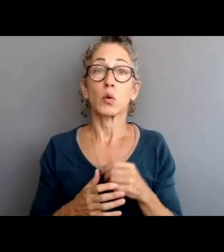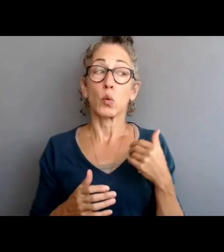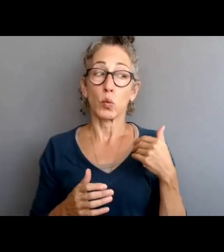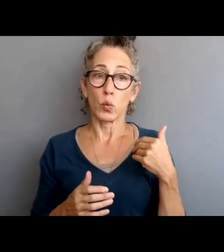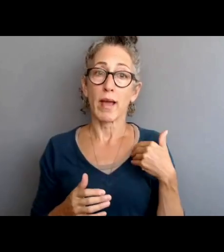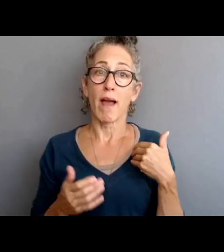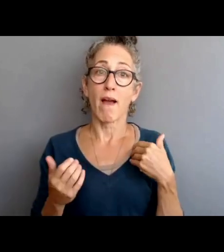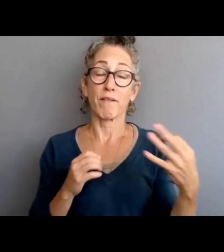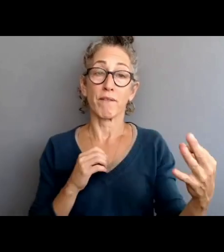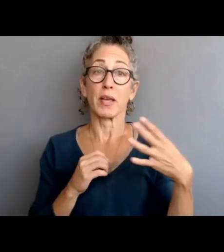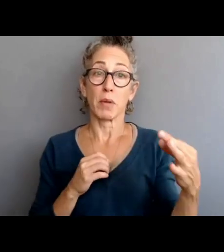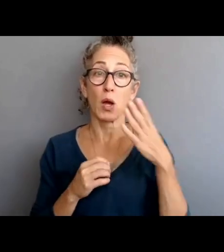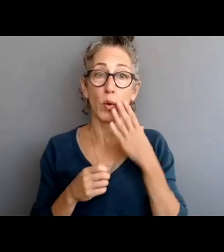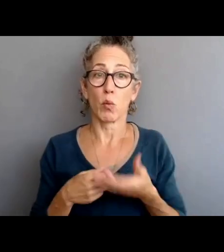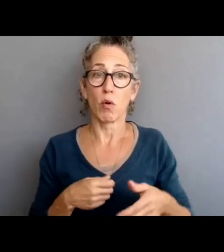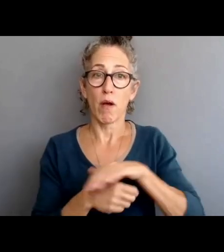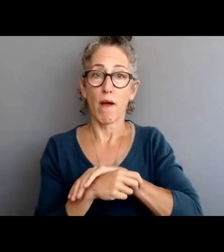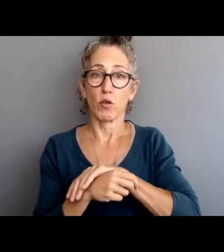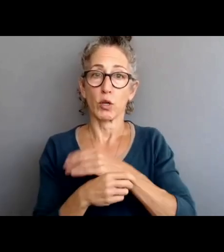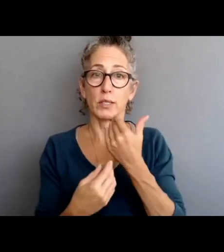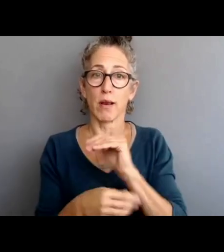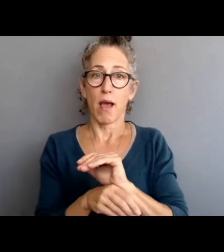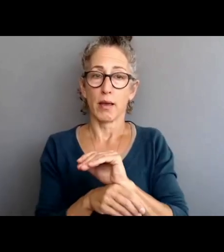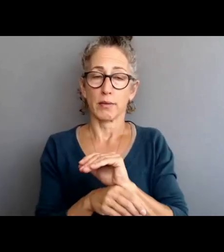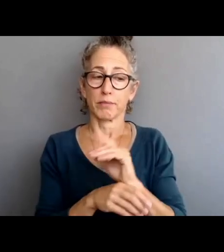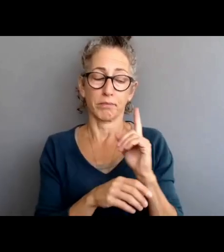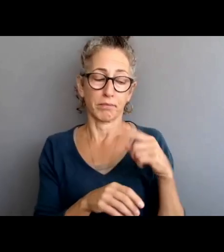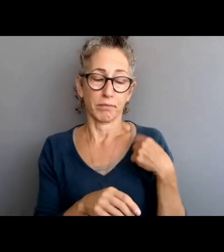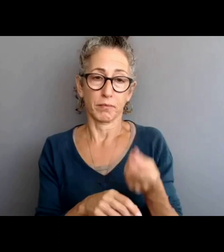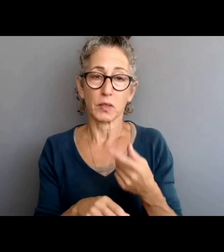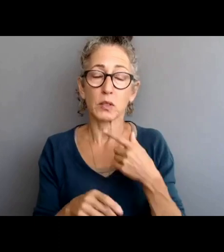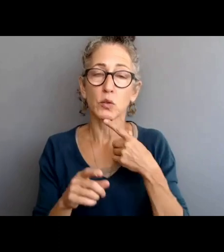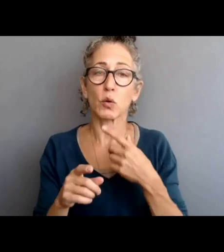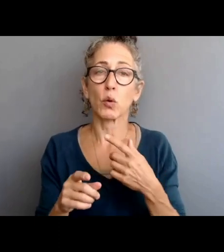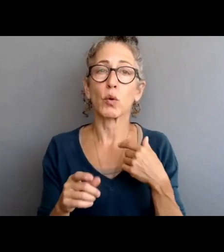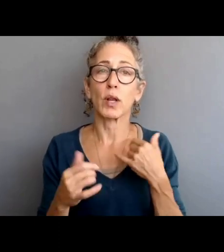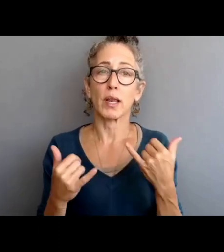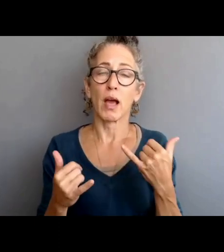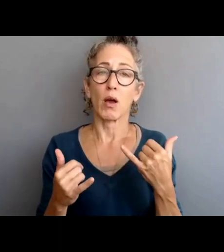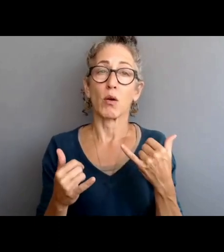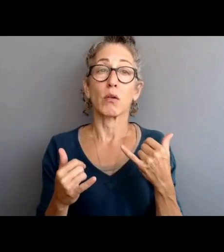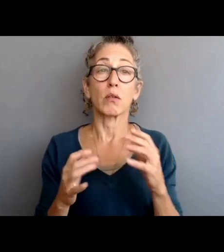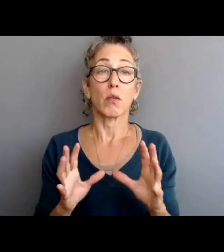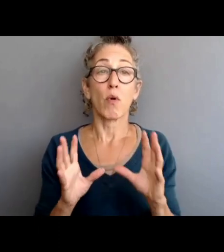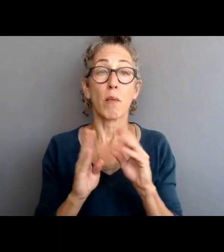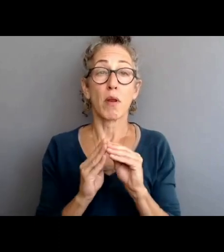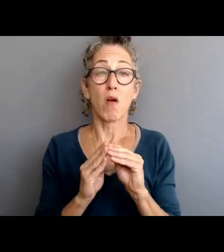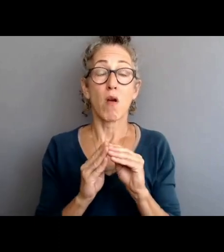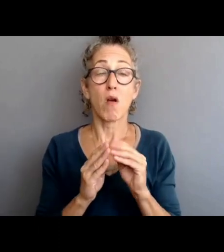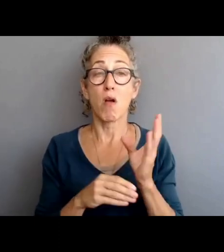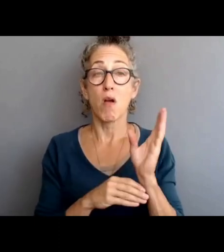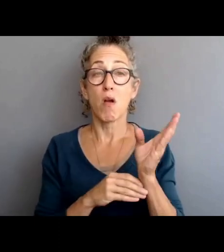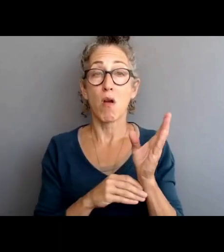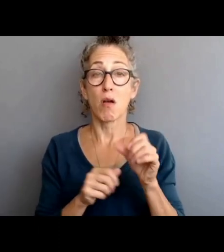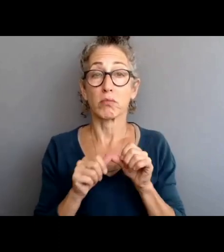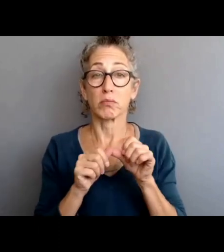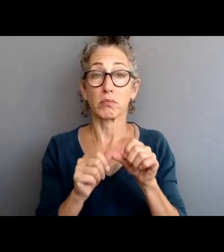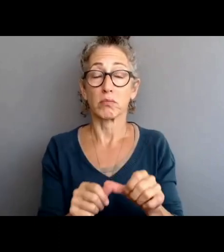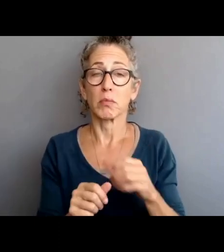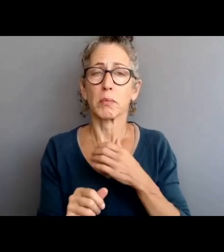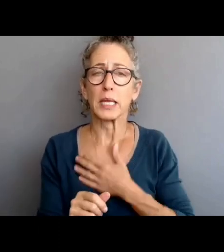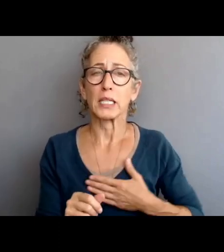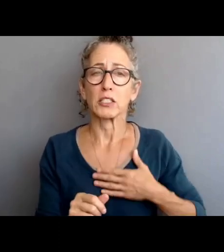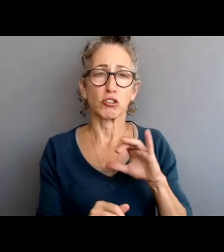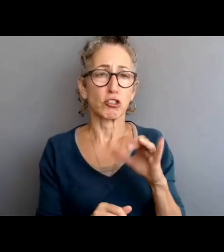cover tonight in our webinar. As we move forward through the webinar tonight, if you have questions, please place them in the chat, which will be monitored.